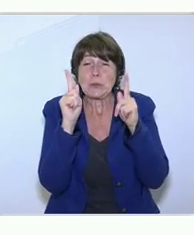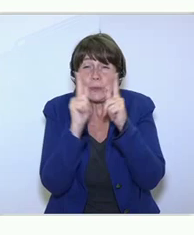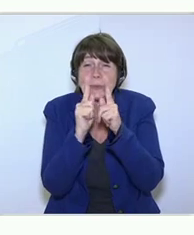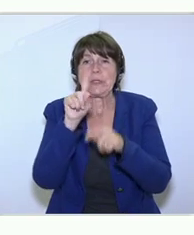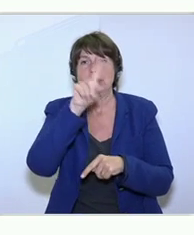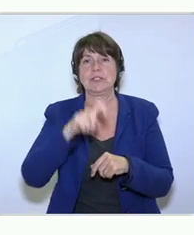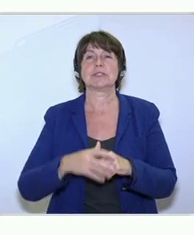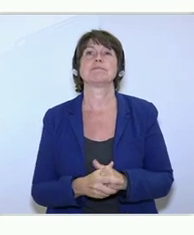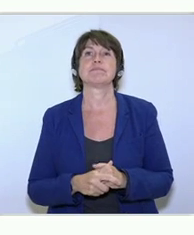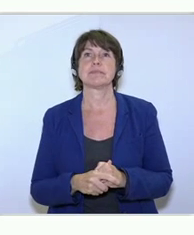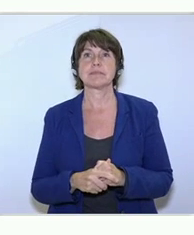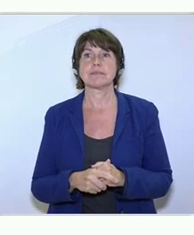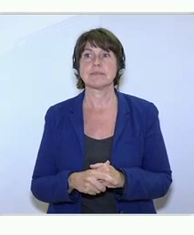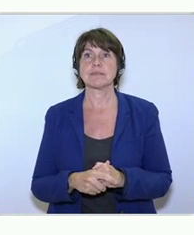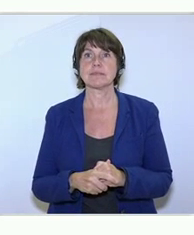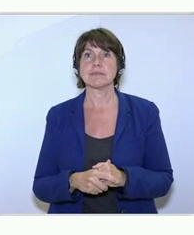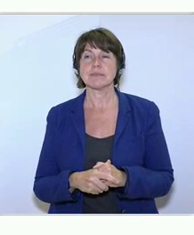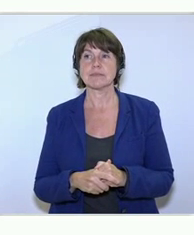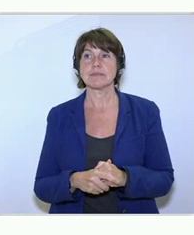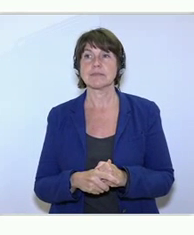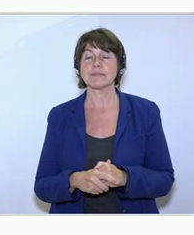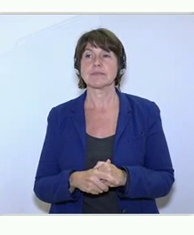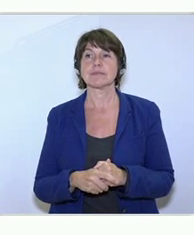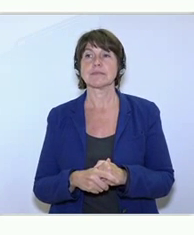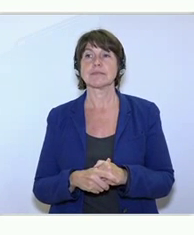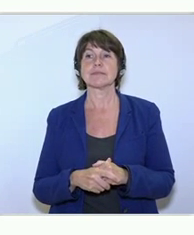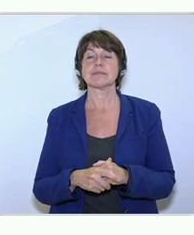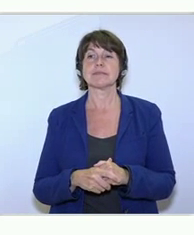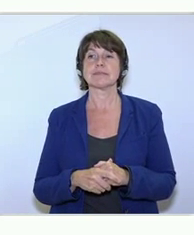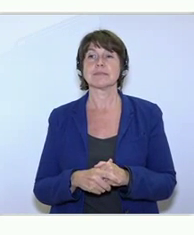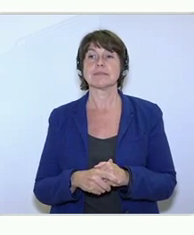a very quick one? Okay. Here comes the microphone.